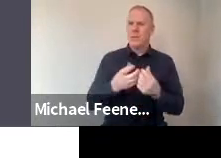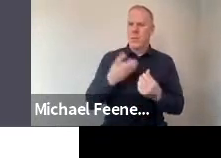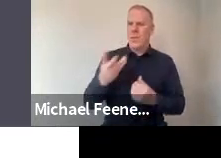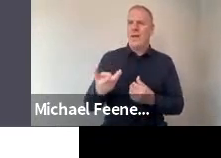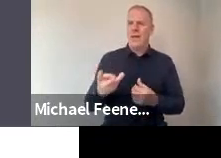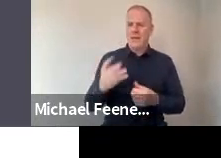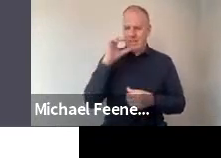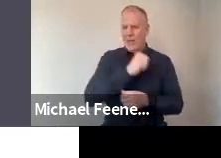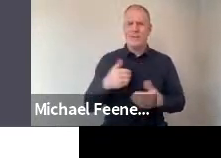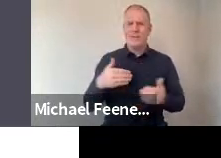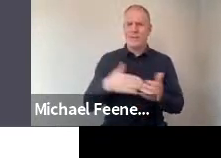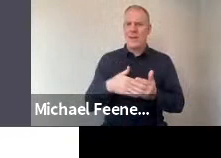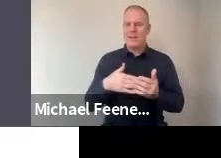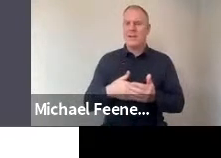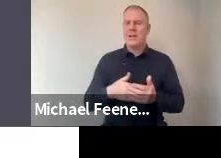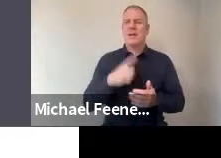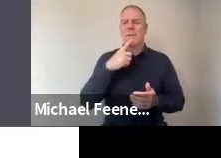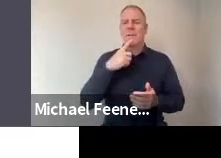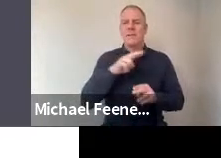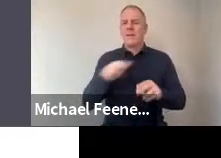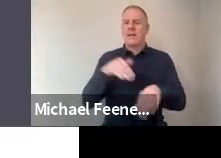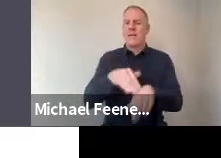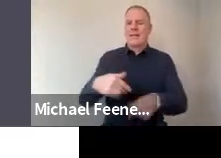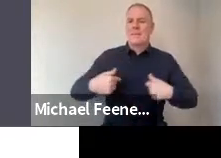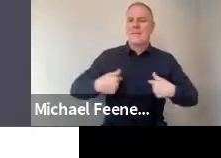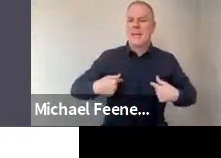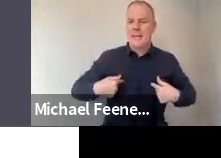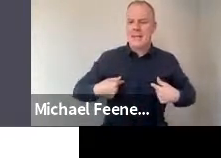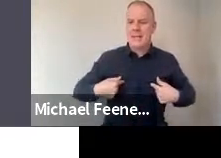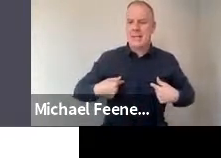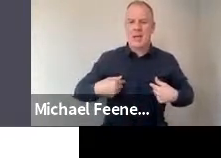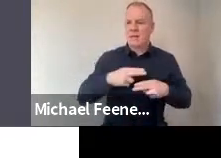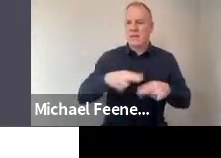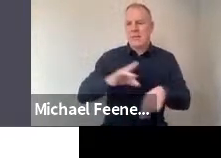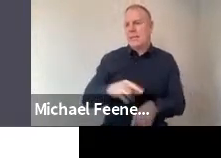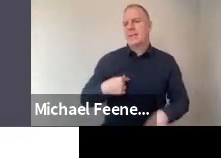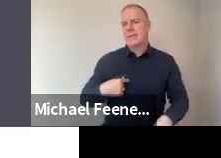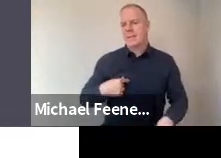serious, but it's probably not going to affect me. I'm probably not going to get sick.